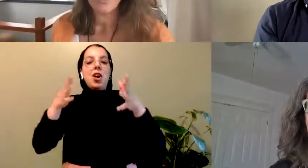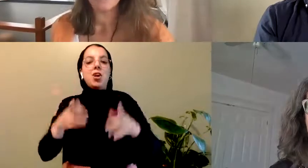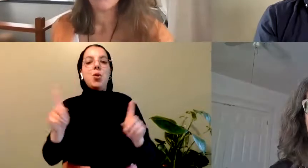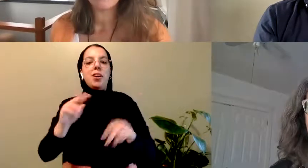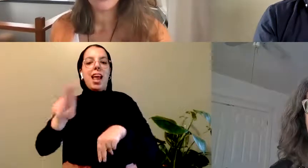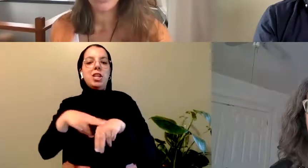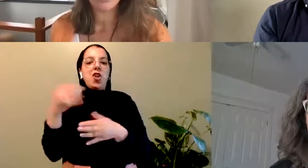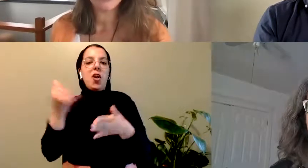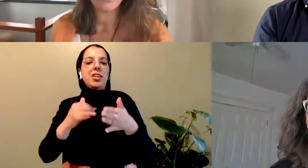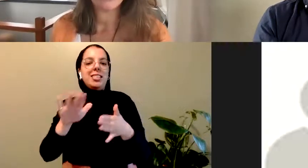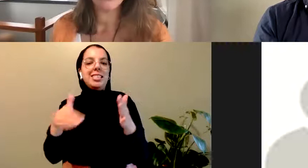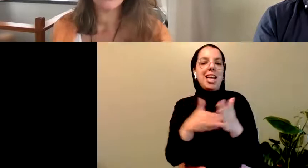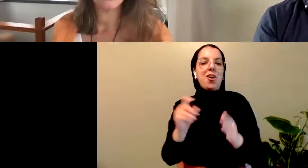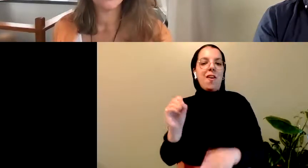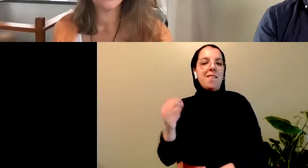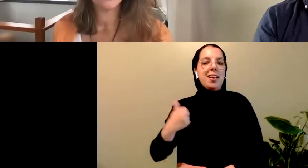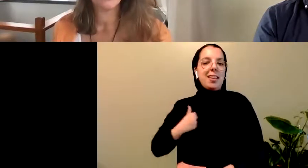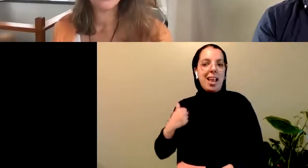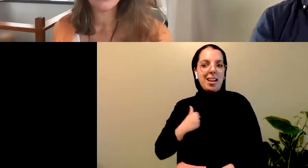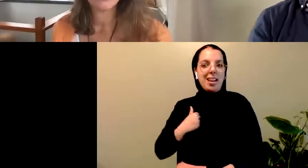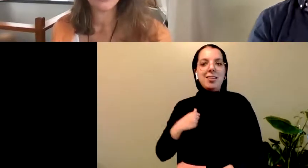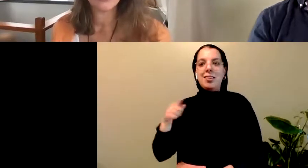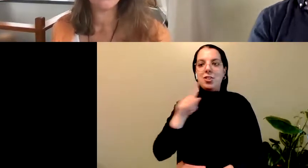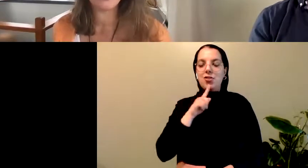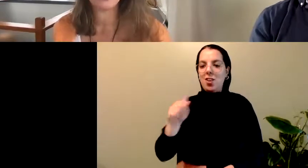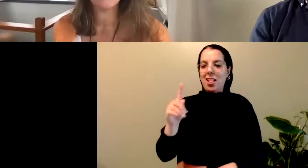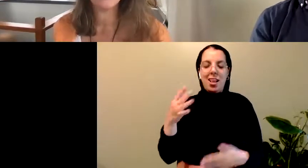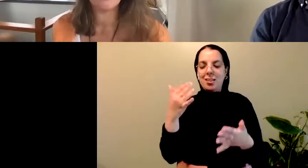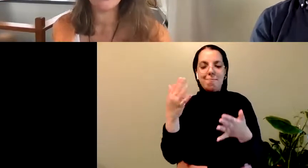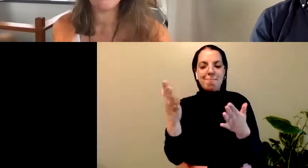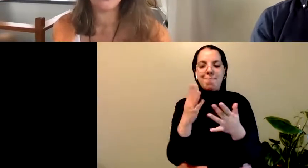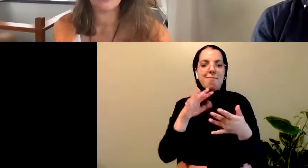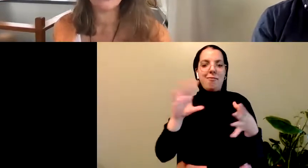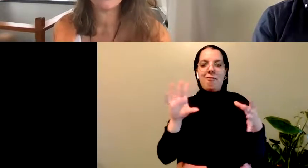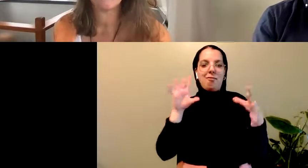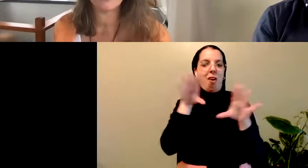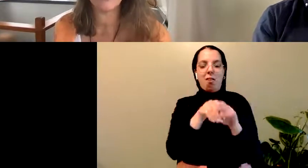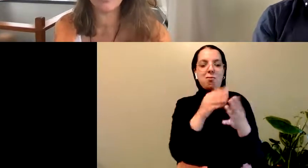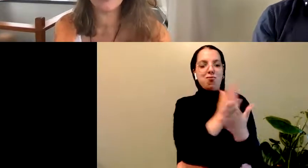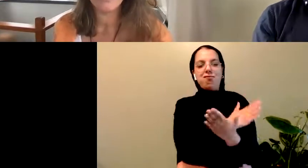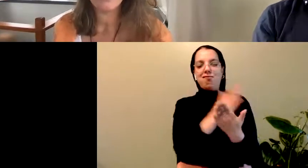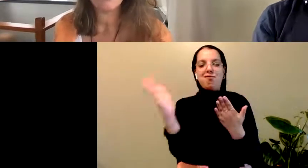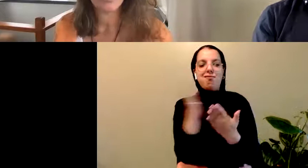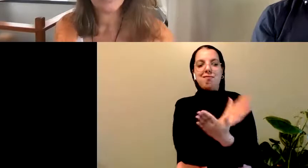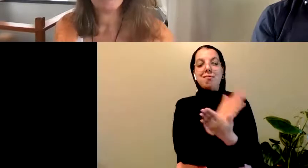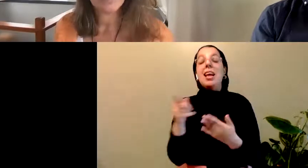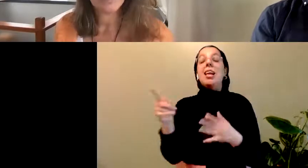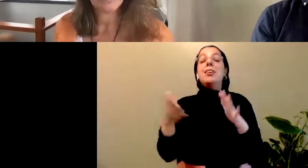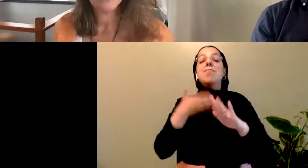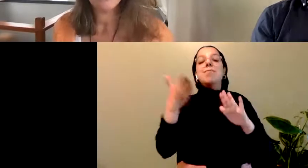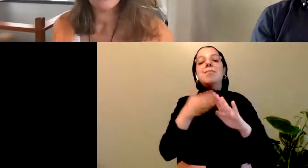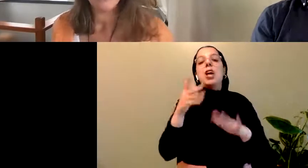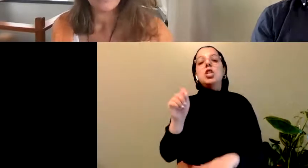A versatile artist and leader, Loring has served as the co-curator of the Talking Stick Festival, as artistic